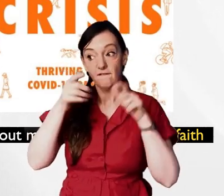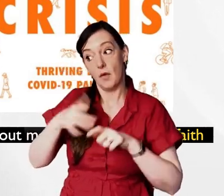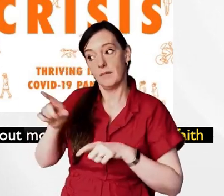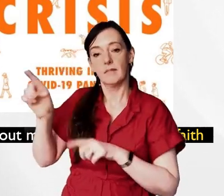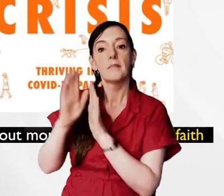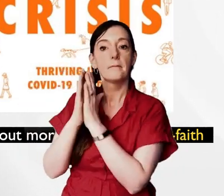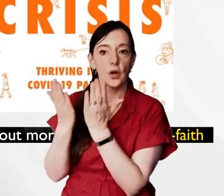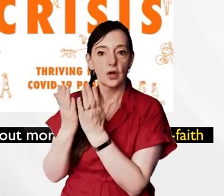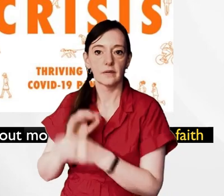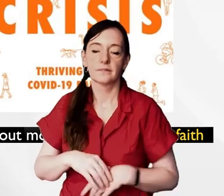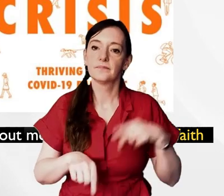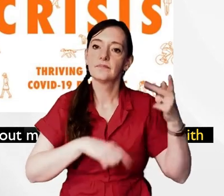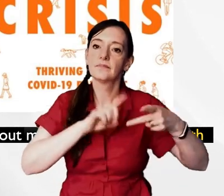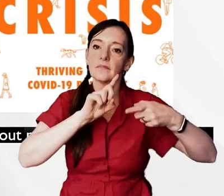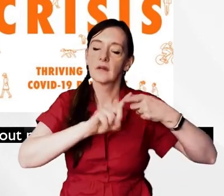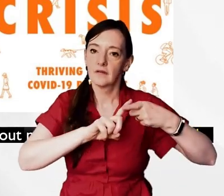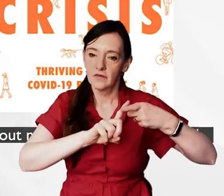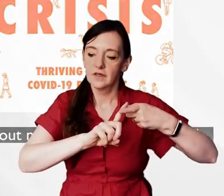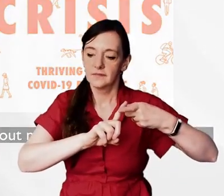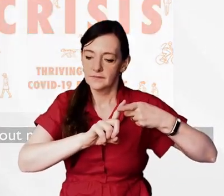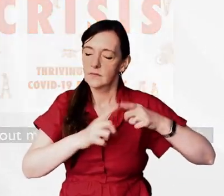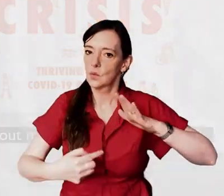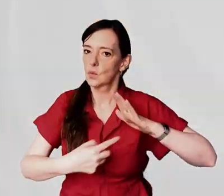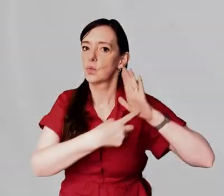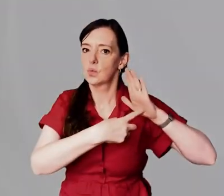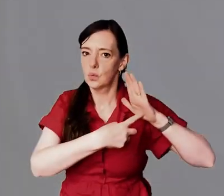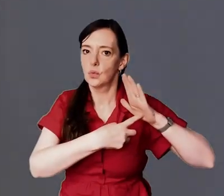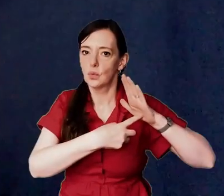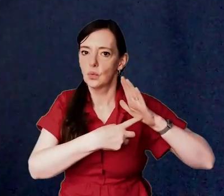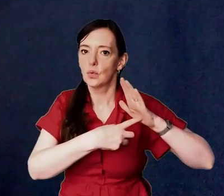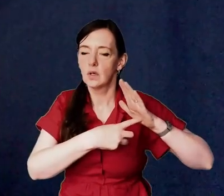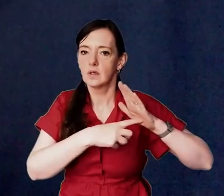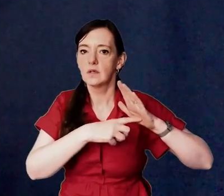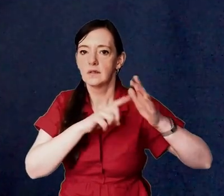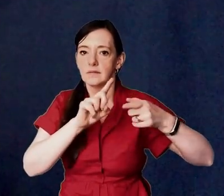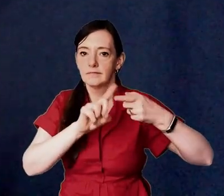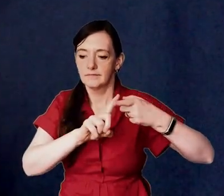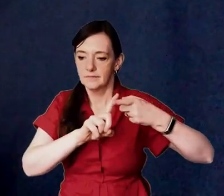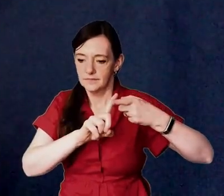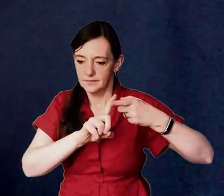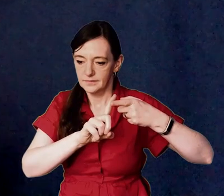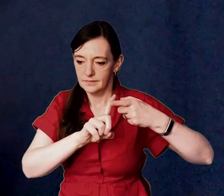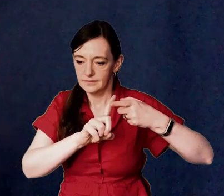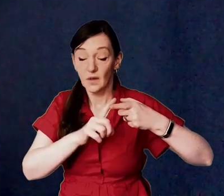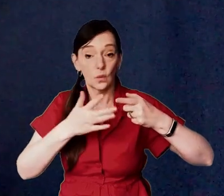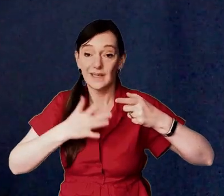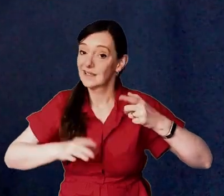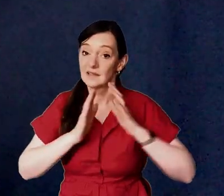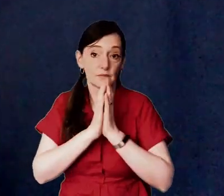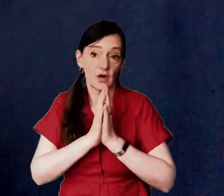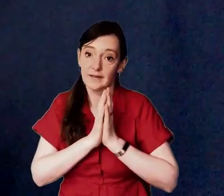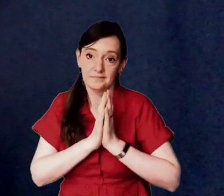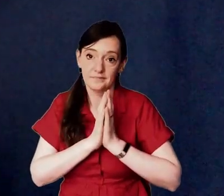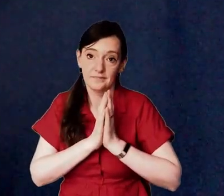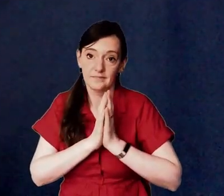evangelism in that book and i want to suggest that the first thing we can do the first thing that's uh crucial uh in terms of evangelism and sharing hope right now